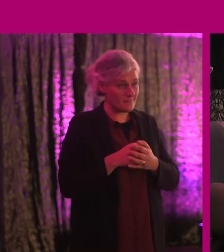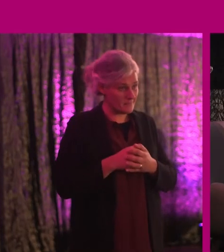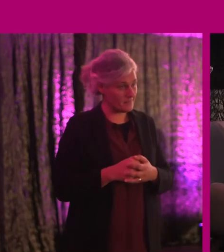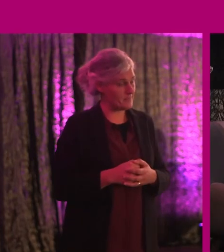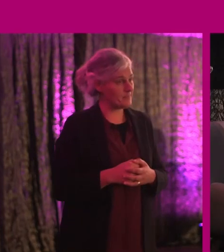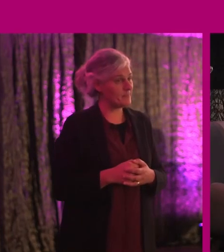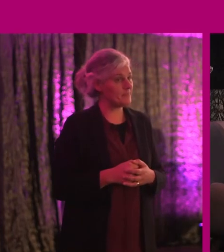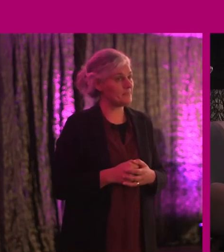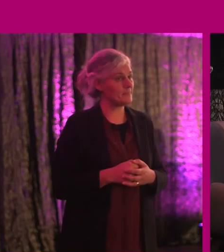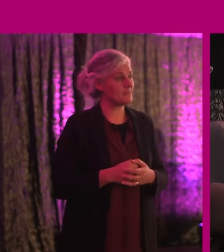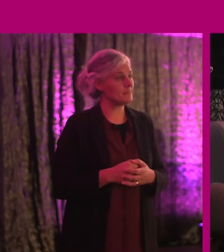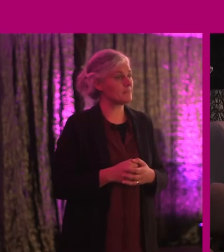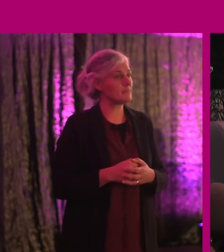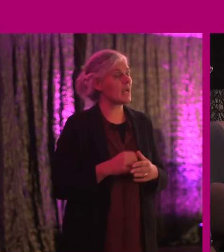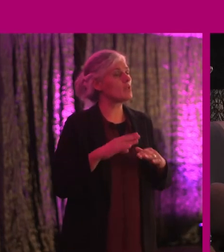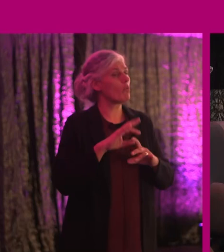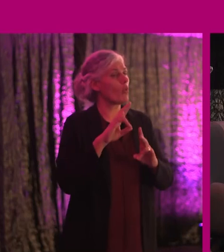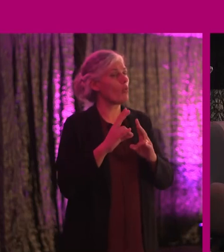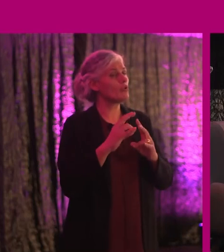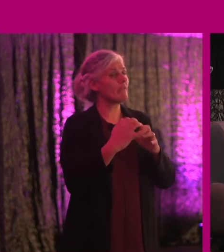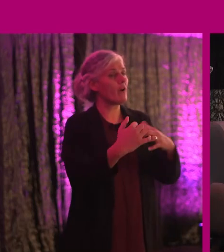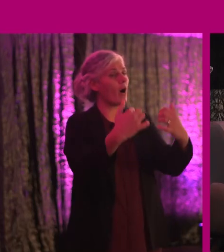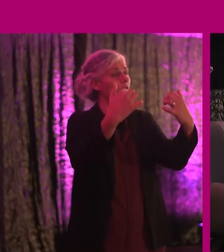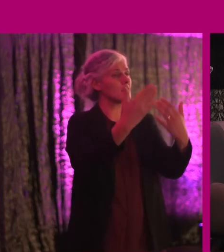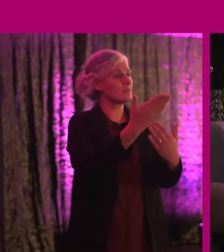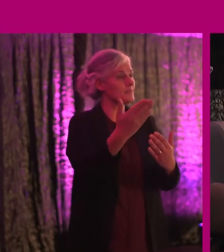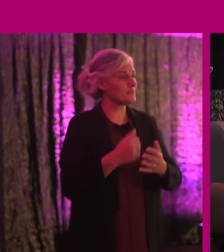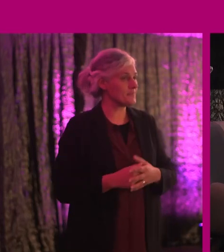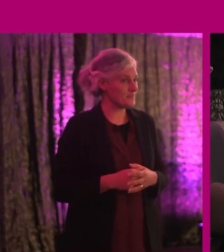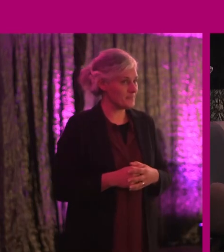And is there any questions from the audience here? Thank you.